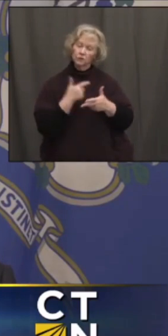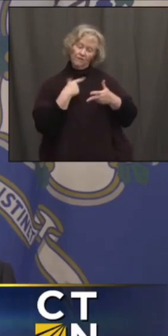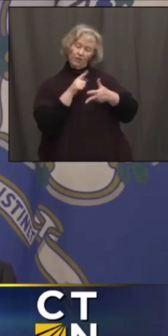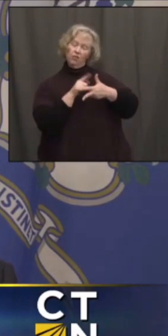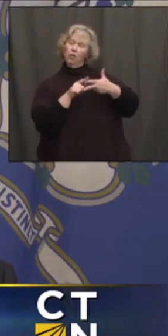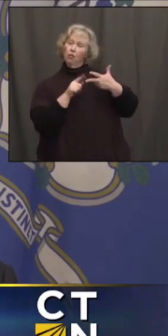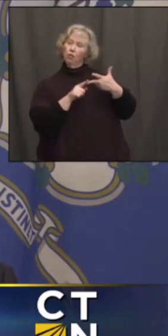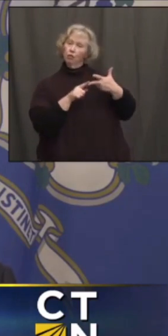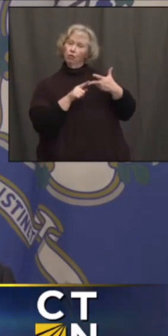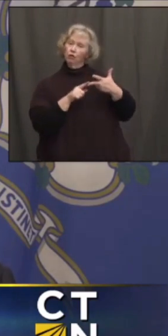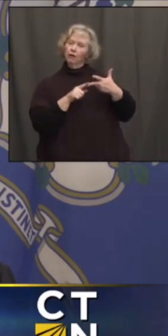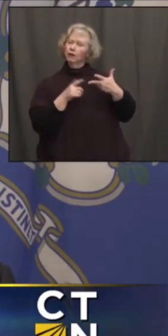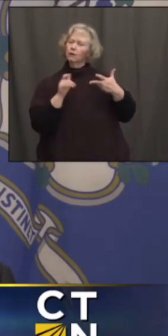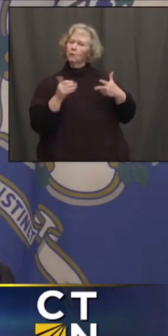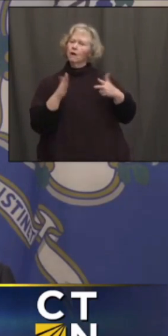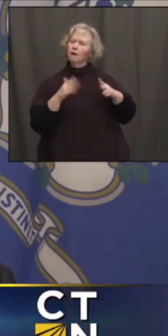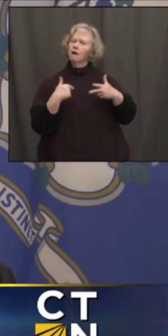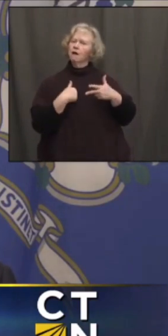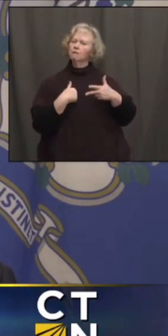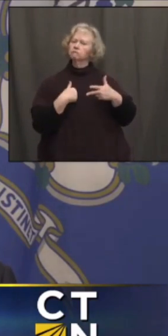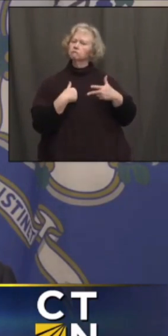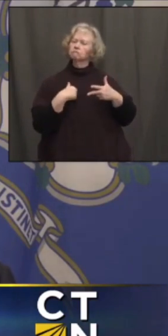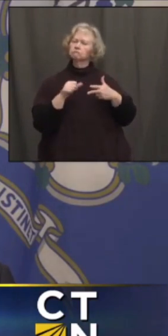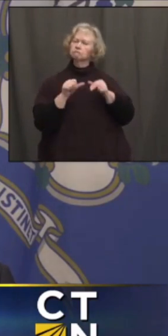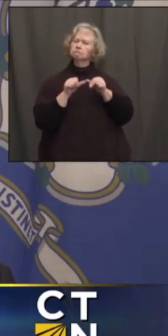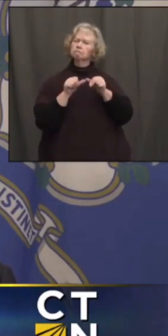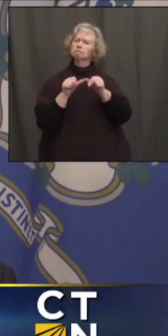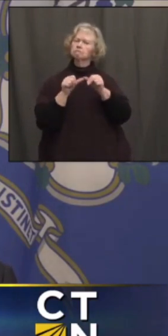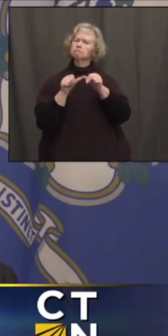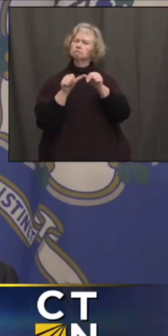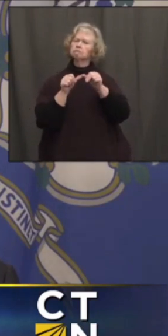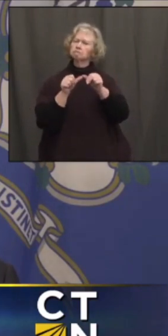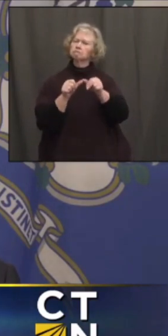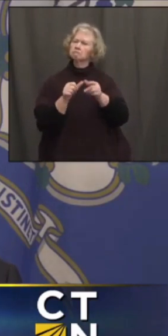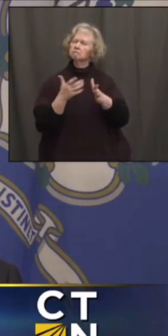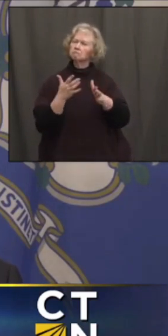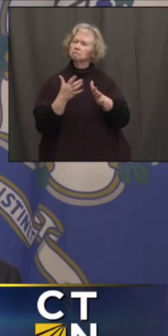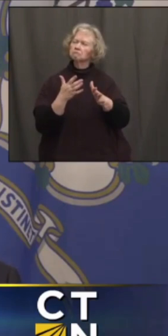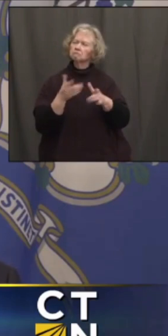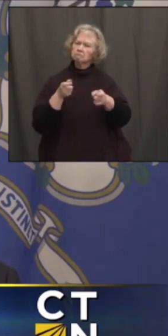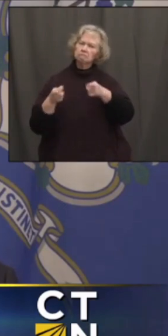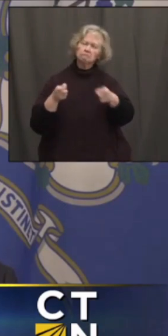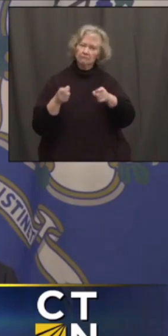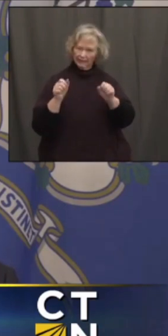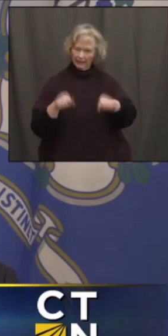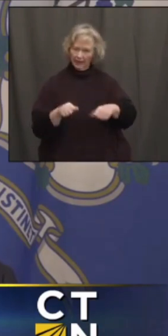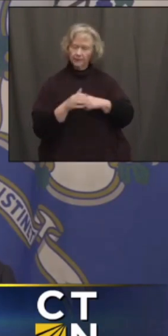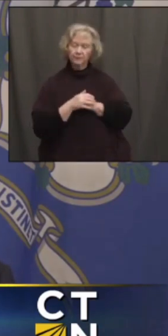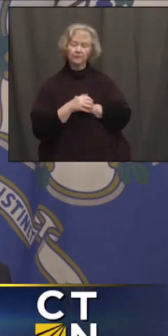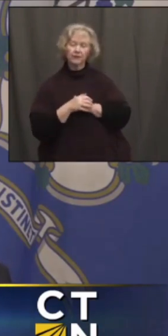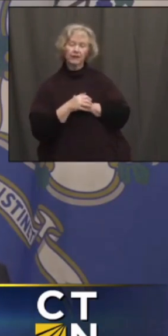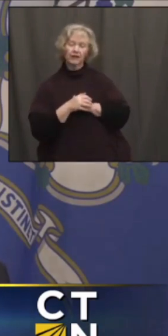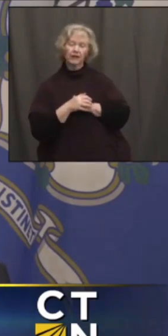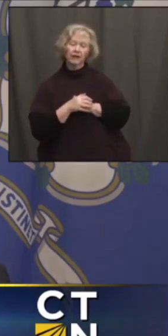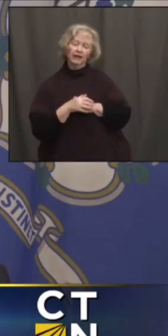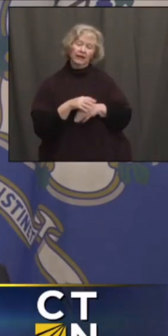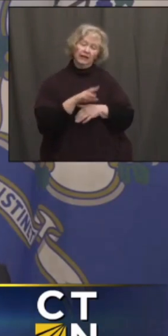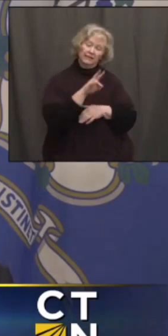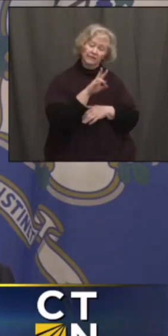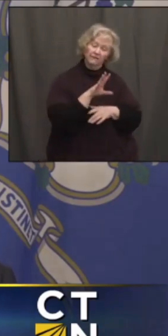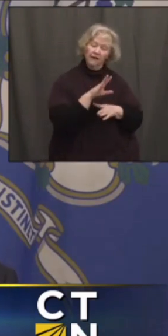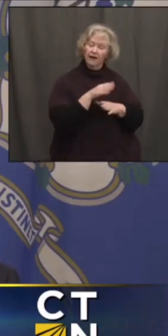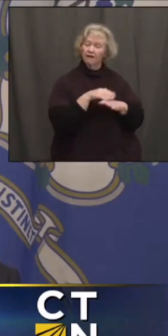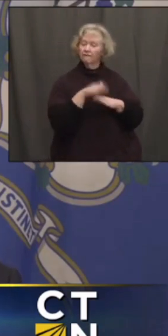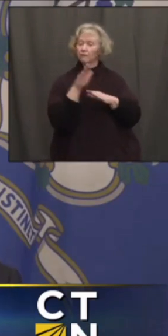prime ways we can maintain the discipline a little bit longer. I think going from 75 to 100